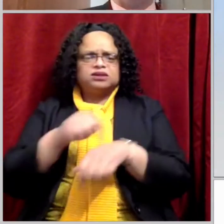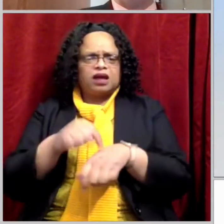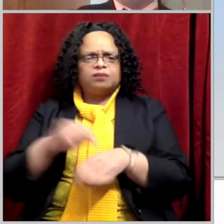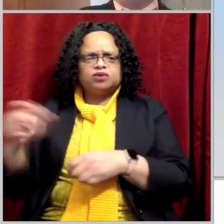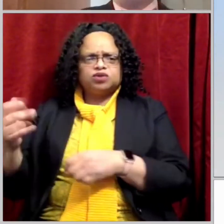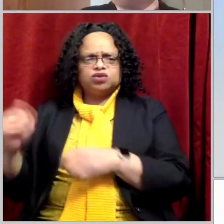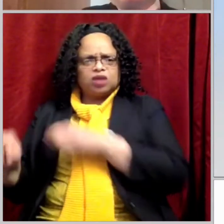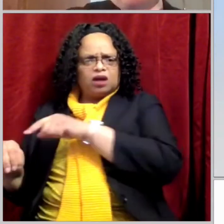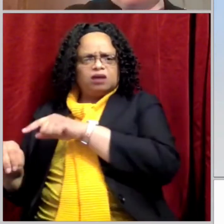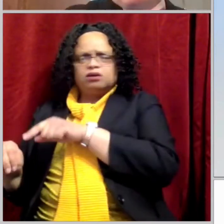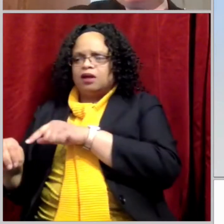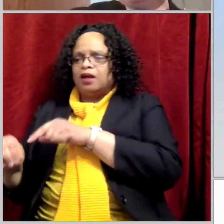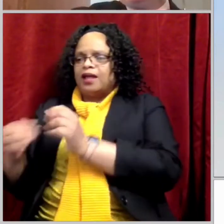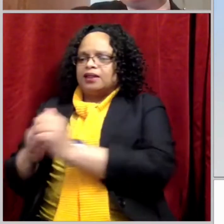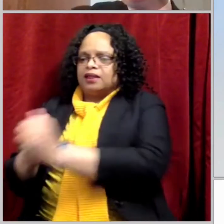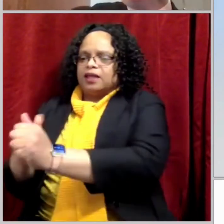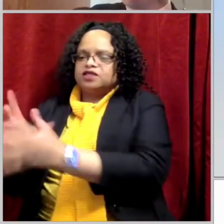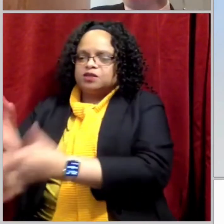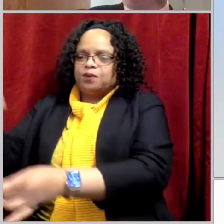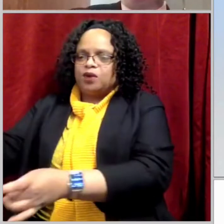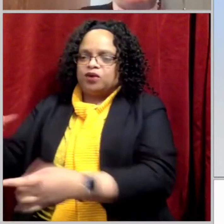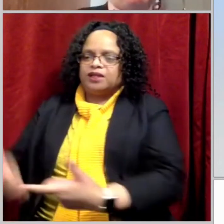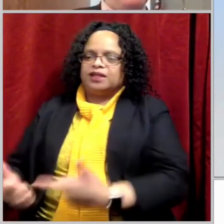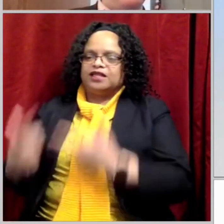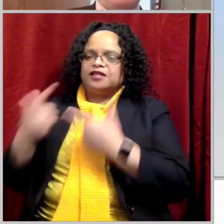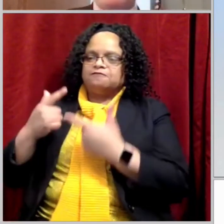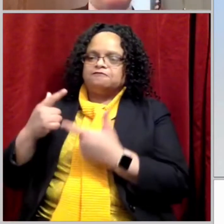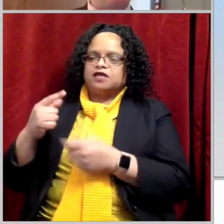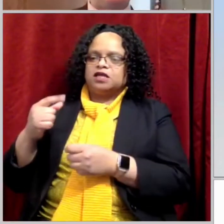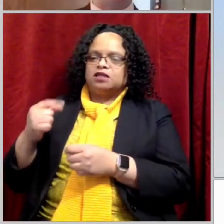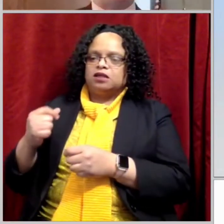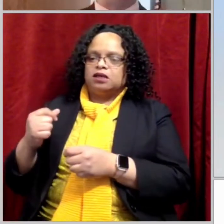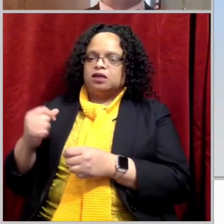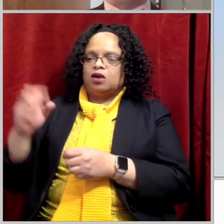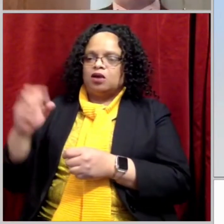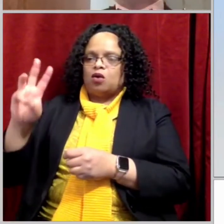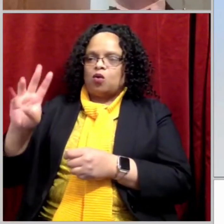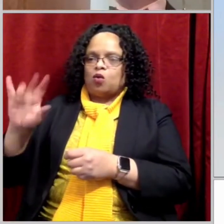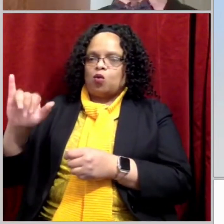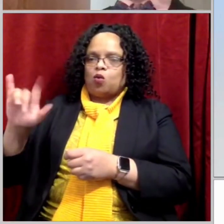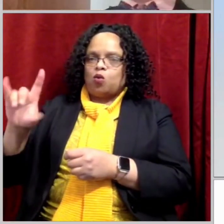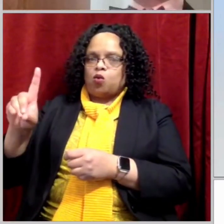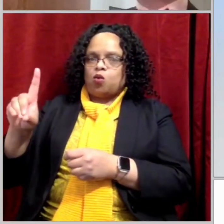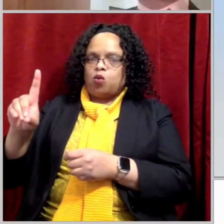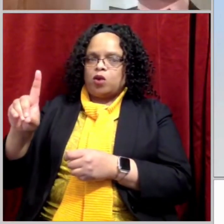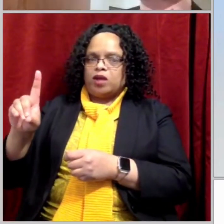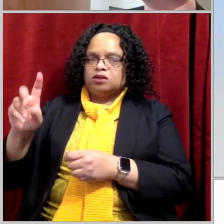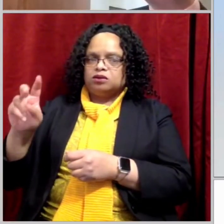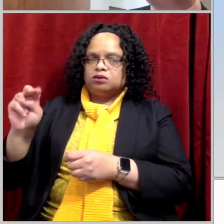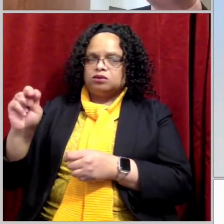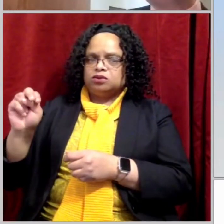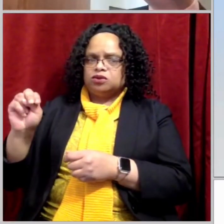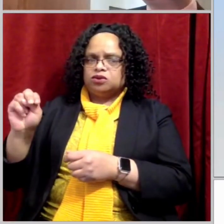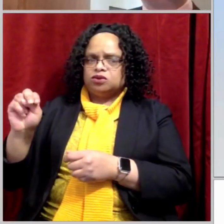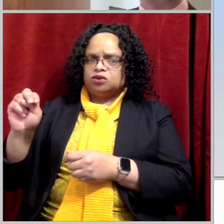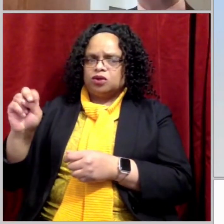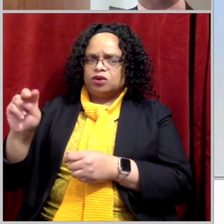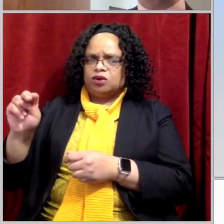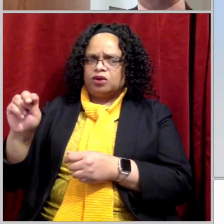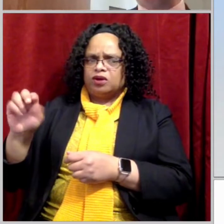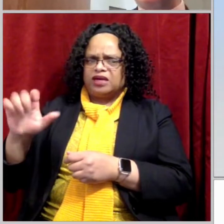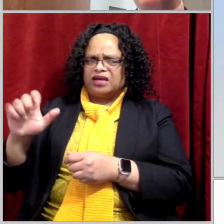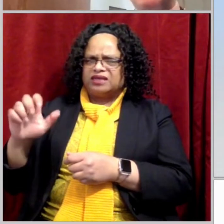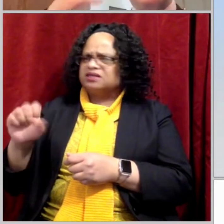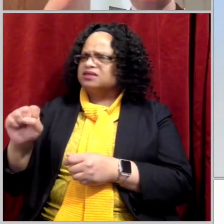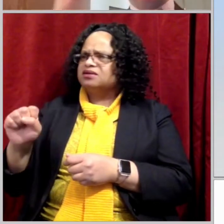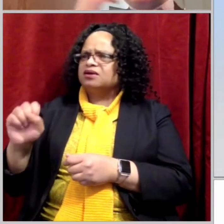So maybe he thought that Jesus was special. Maybe he had been told the stories of the virgin birth and all these